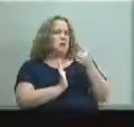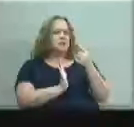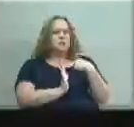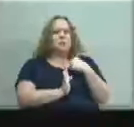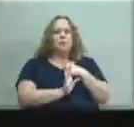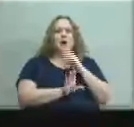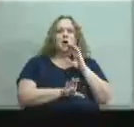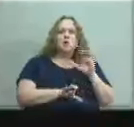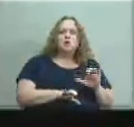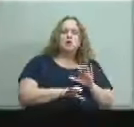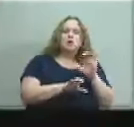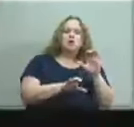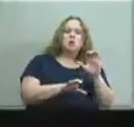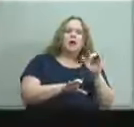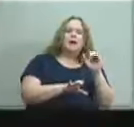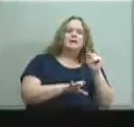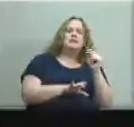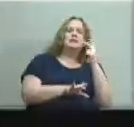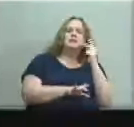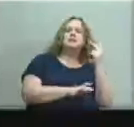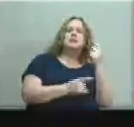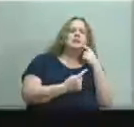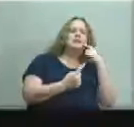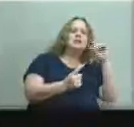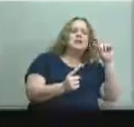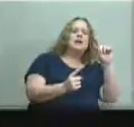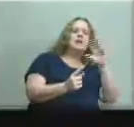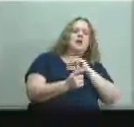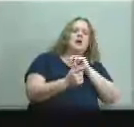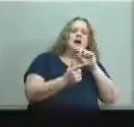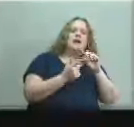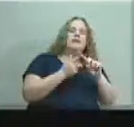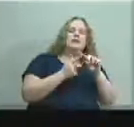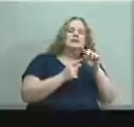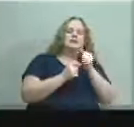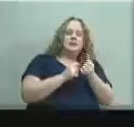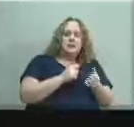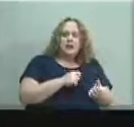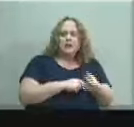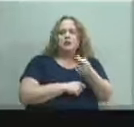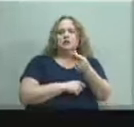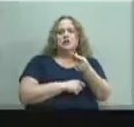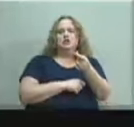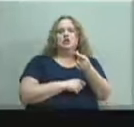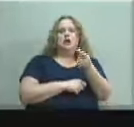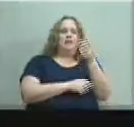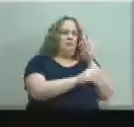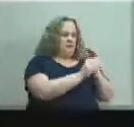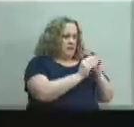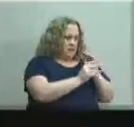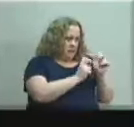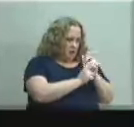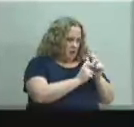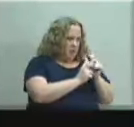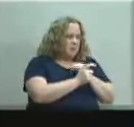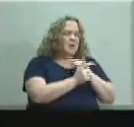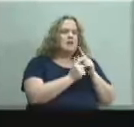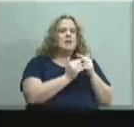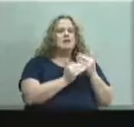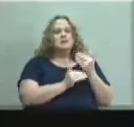it see which ones have lived and then the next year backfill if possible before we move forward on to other locations